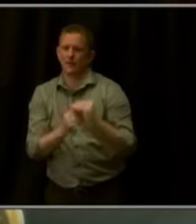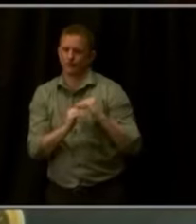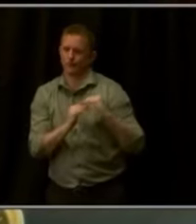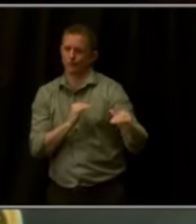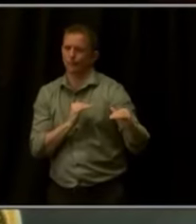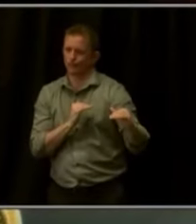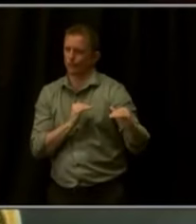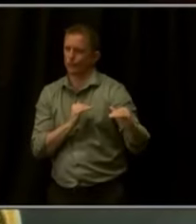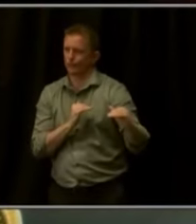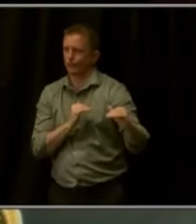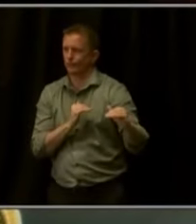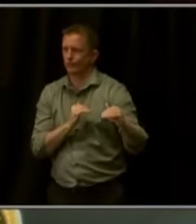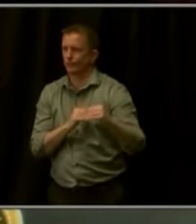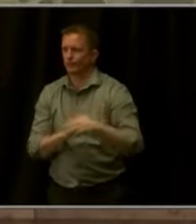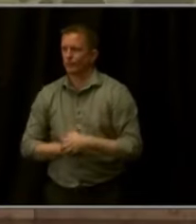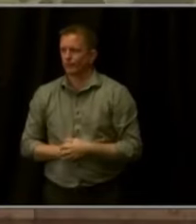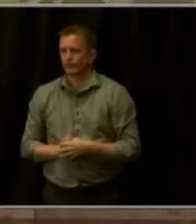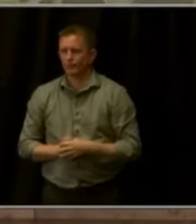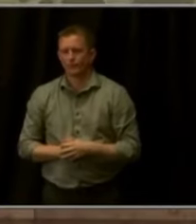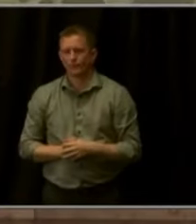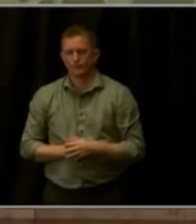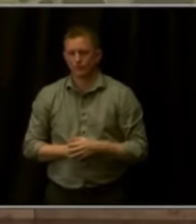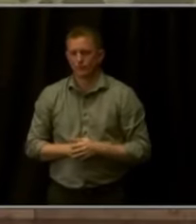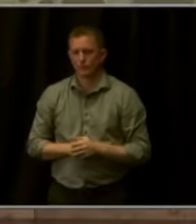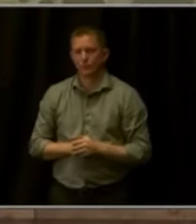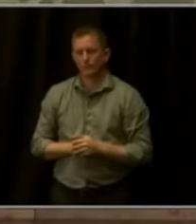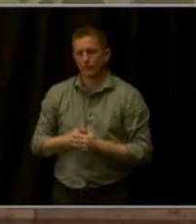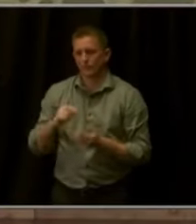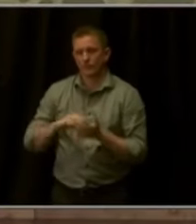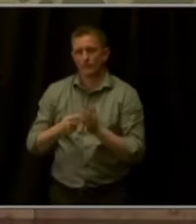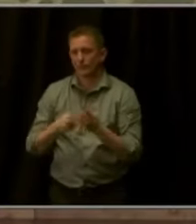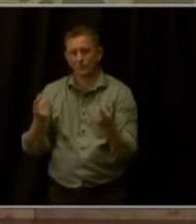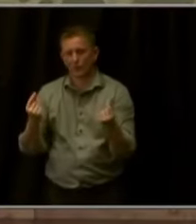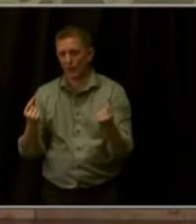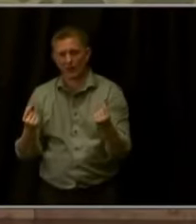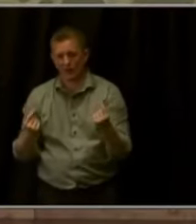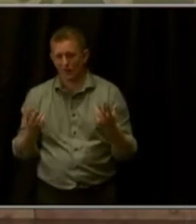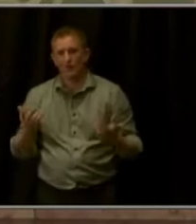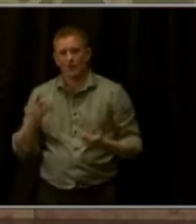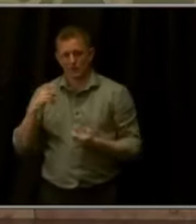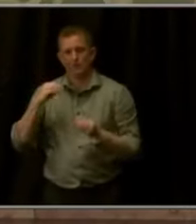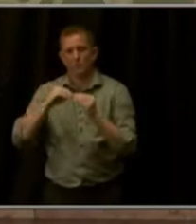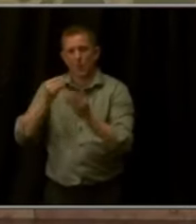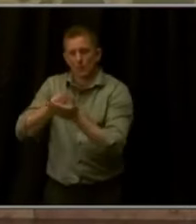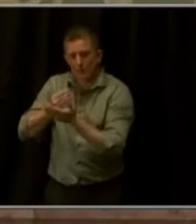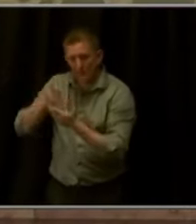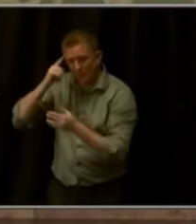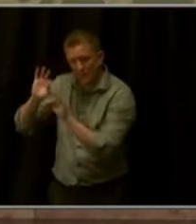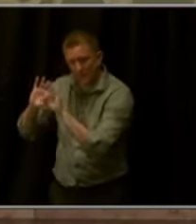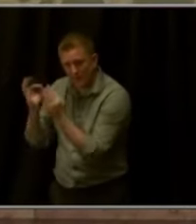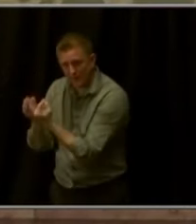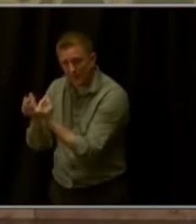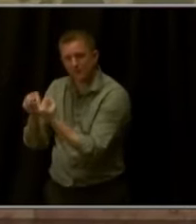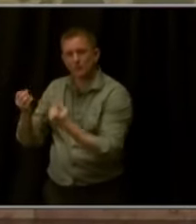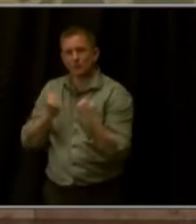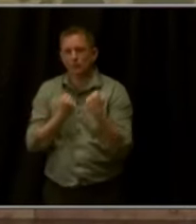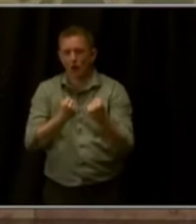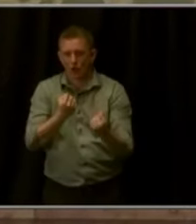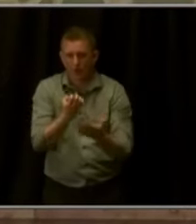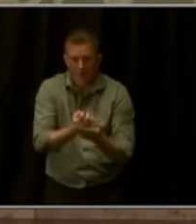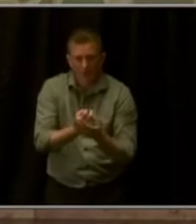This work means more money in Coloradans pocket, a stronger economy, a more affordable Colorado.